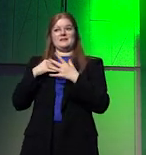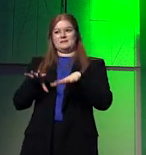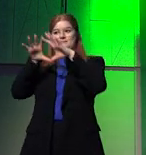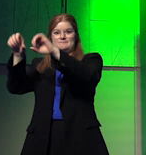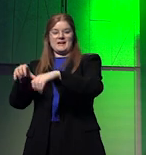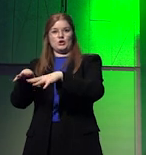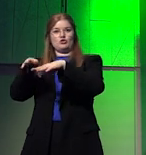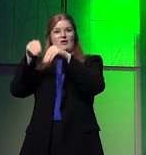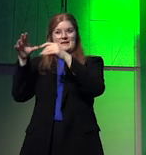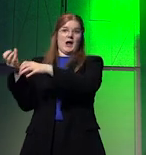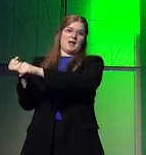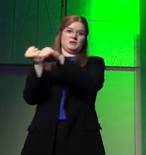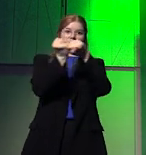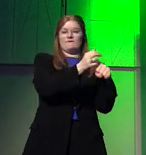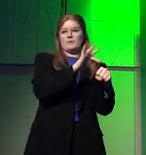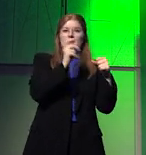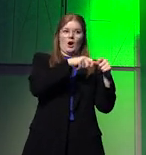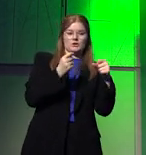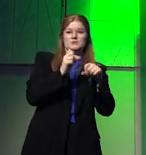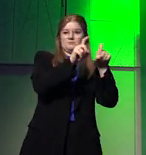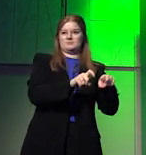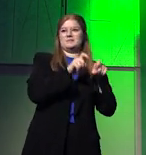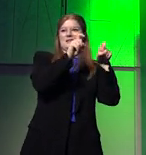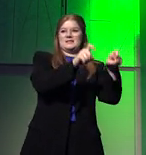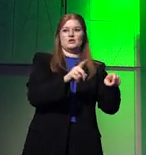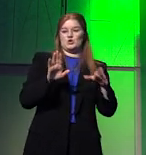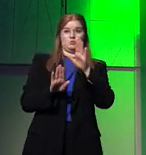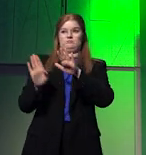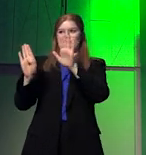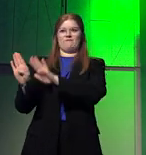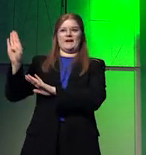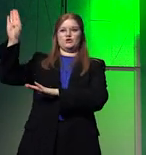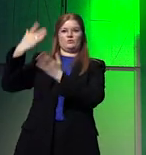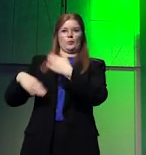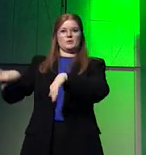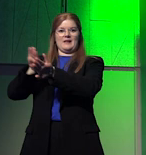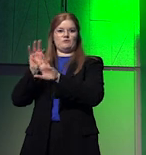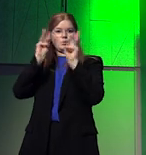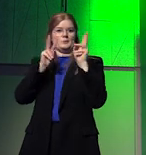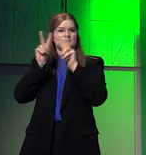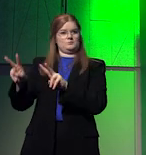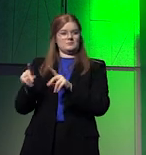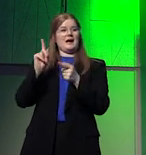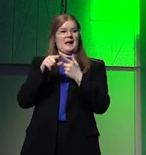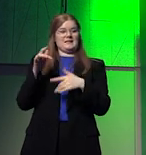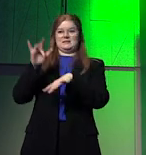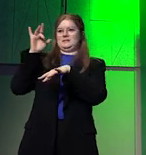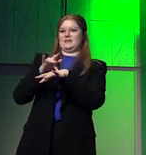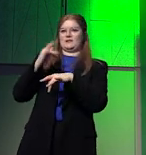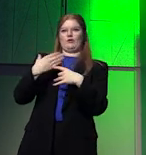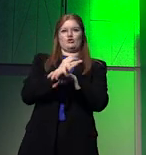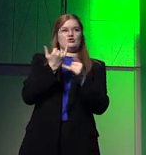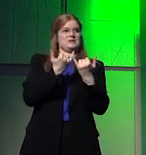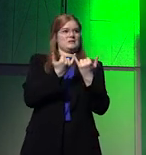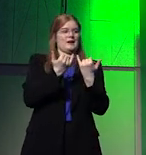grain, held it away from world markets, leading to gross inflation from a global perspective, and to fragility in countries that